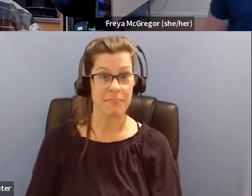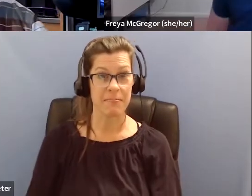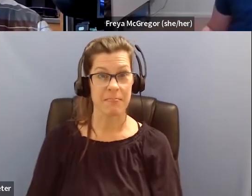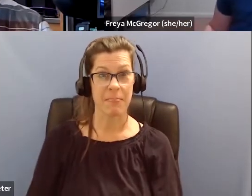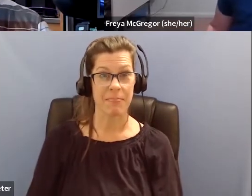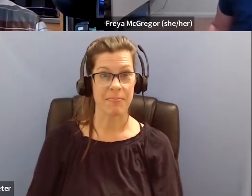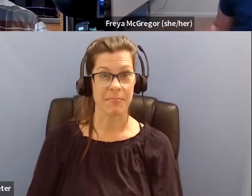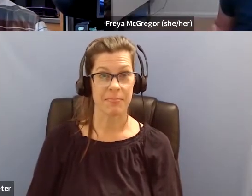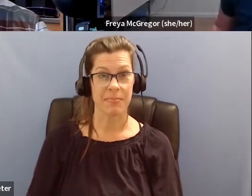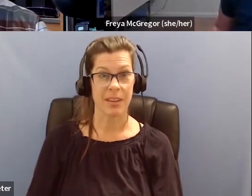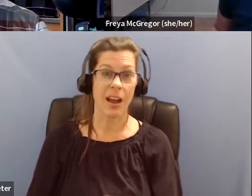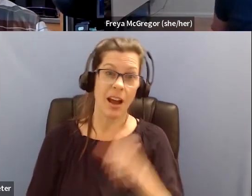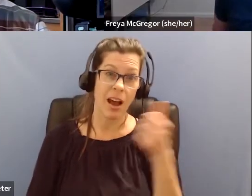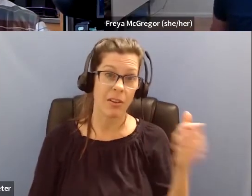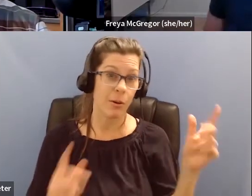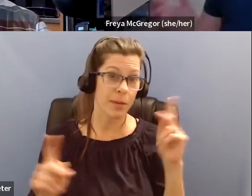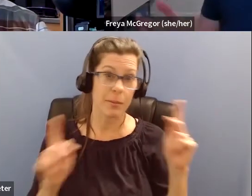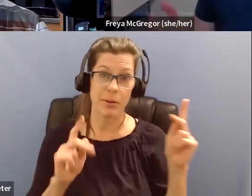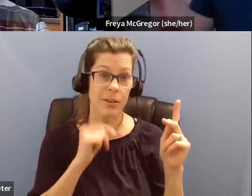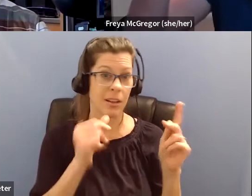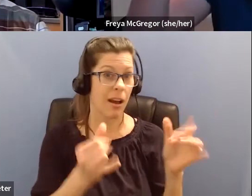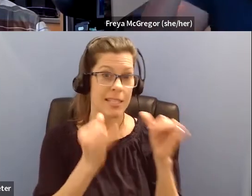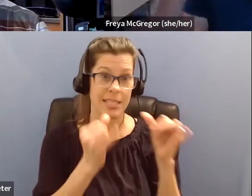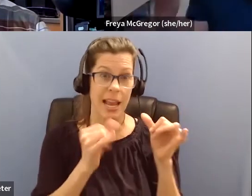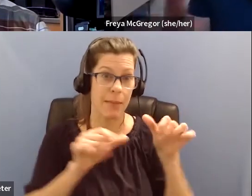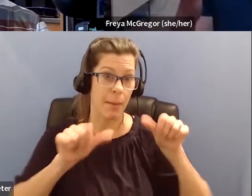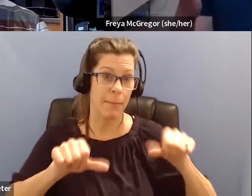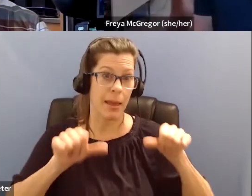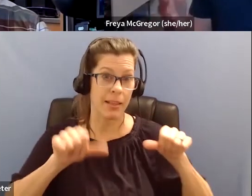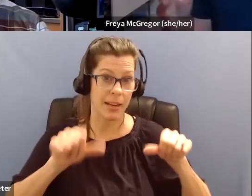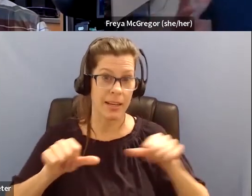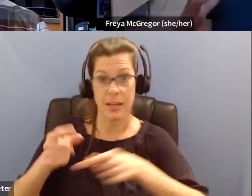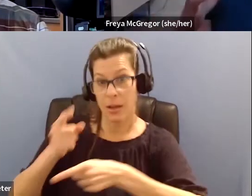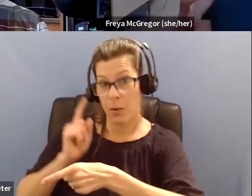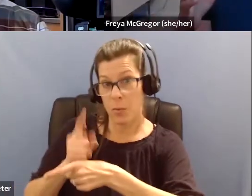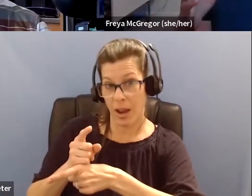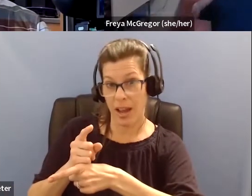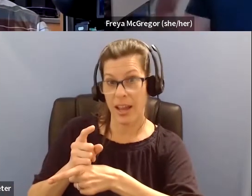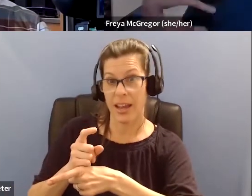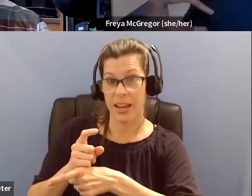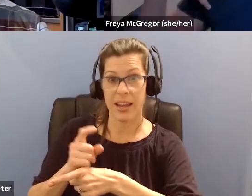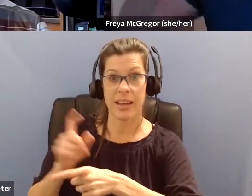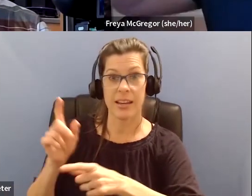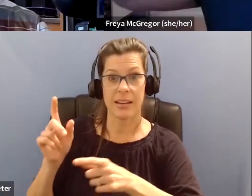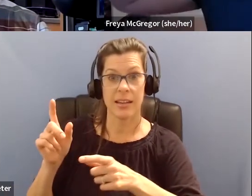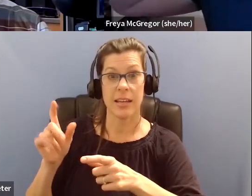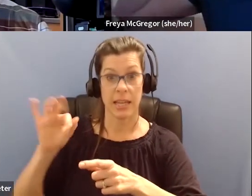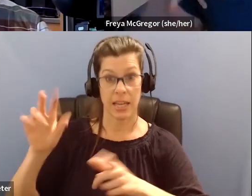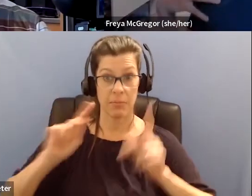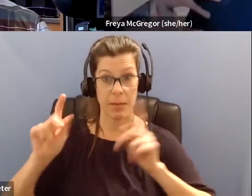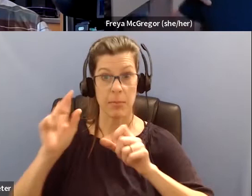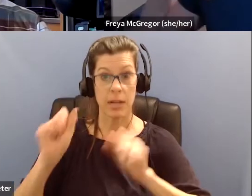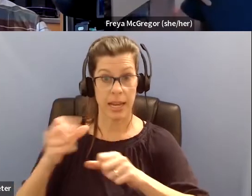not everybody has that capability. Sure. And a lot of people, not everyone has the ability to focus, even if they can use their